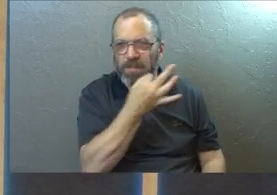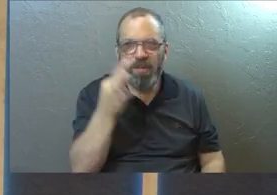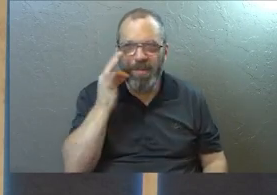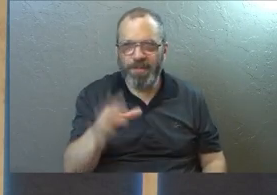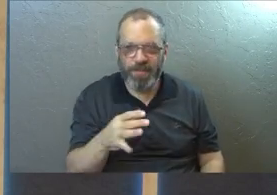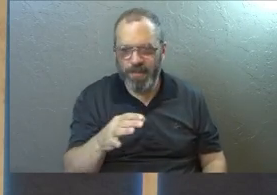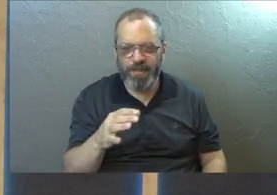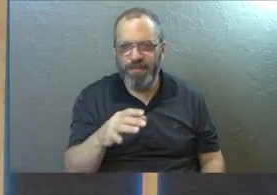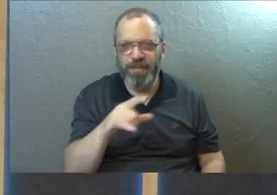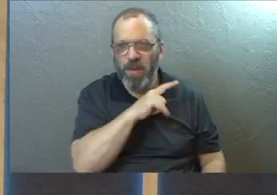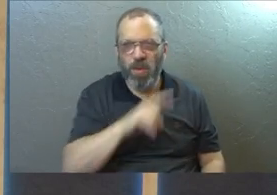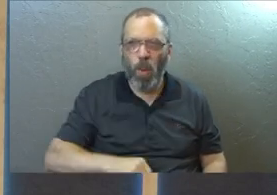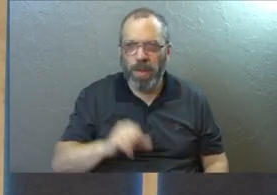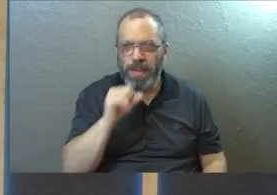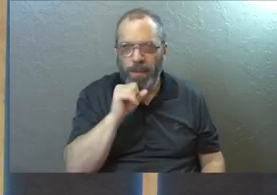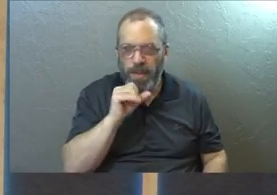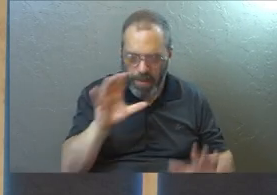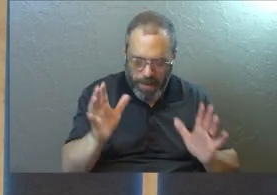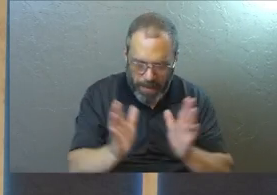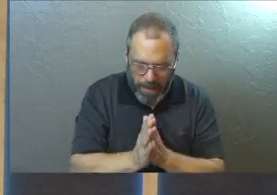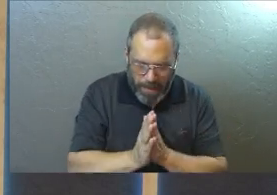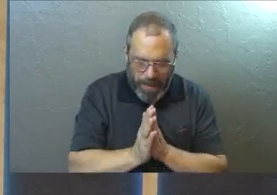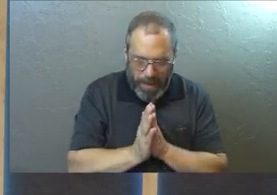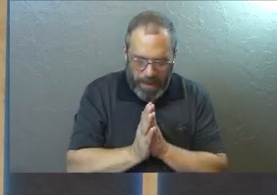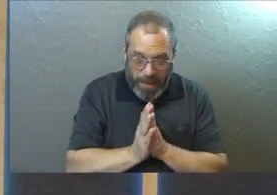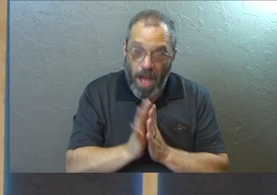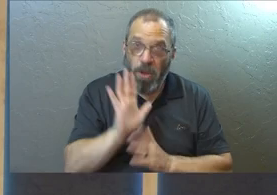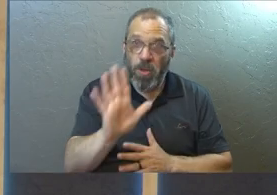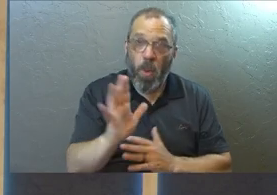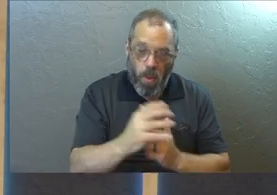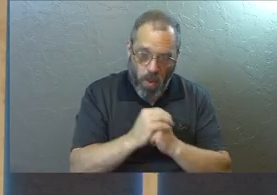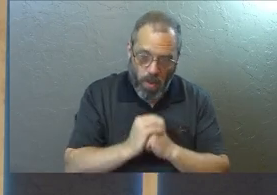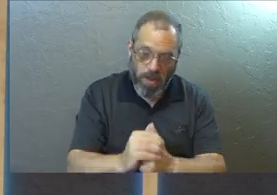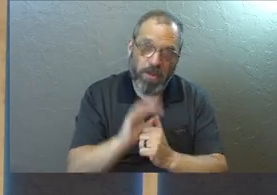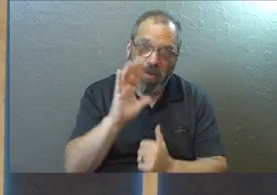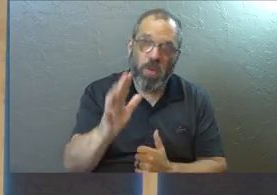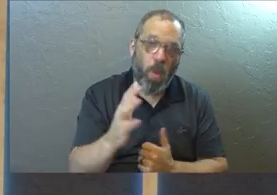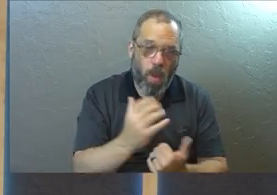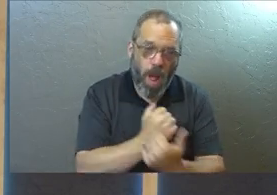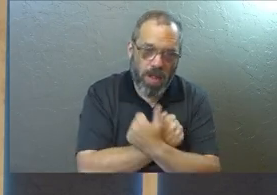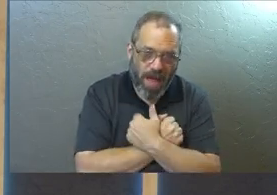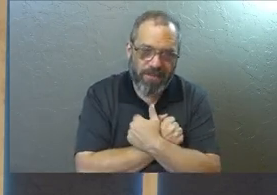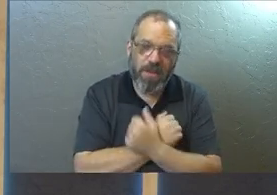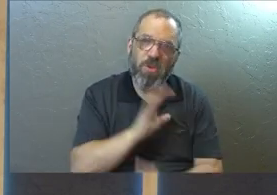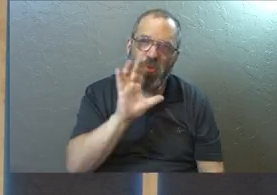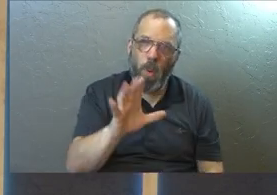And I'm going to give you an opportunity to give your love to God, your worship to God.